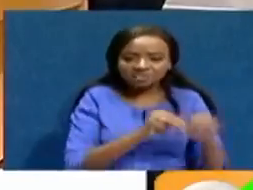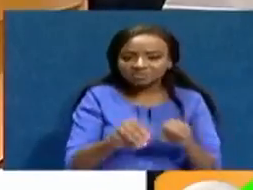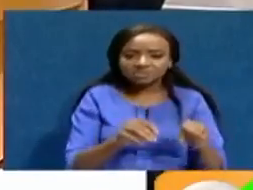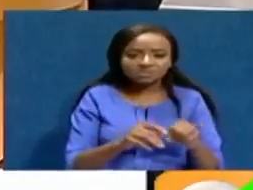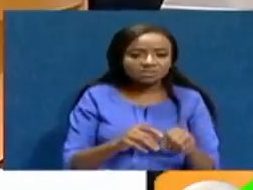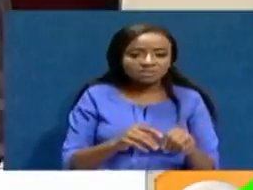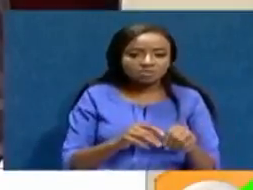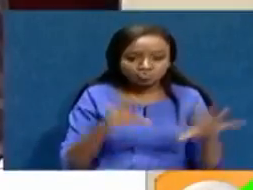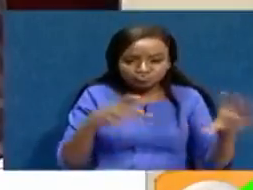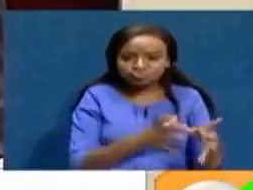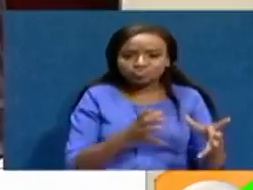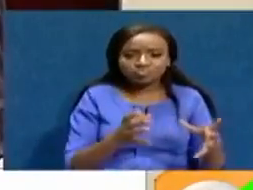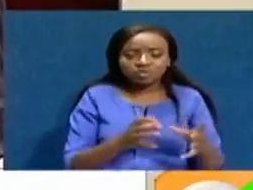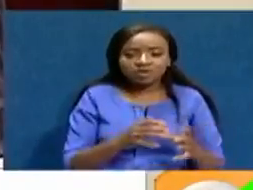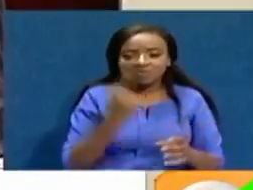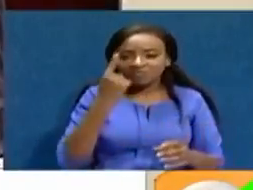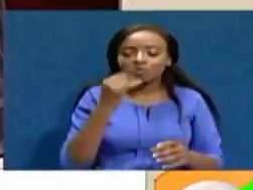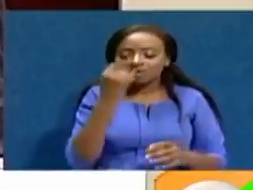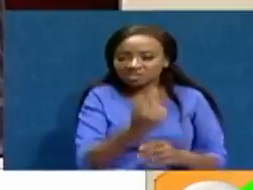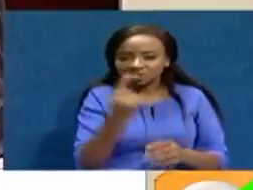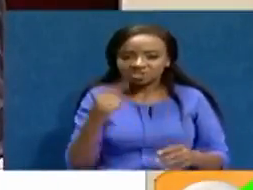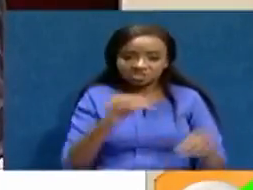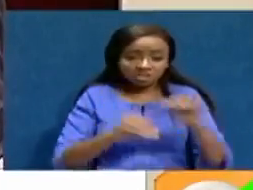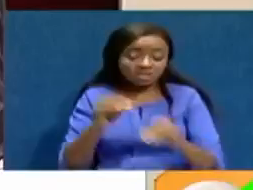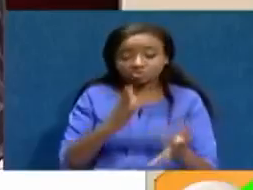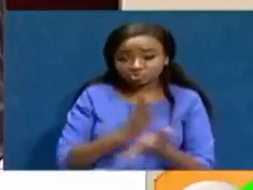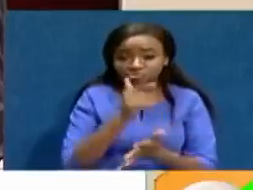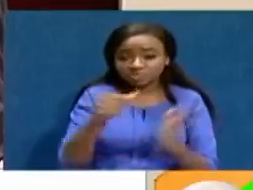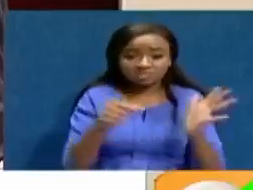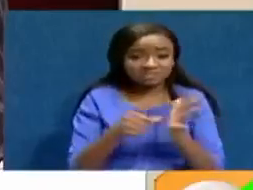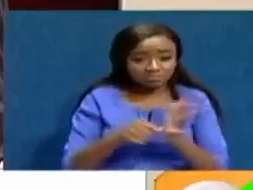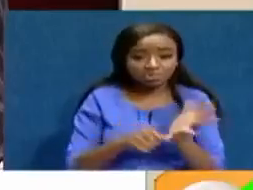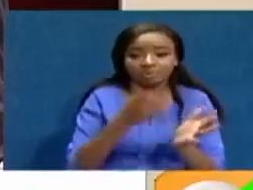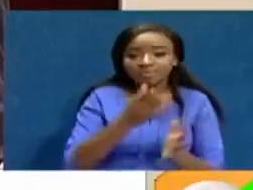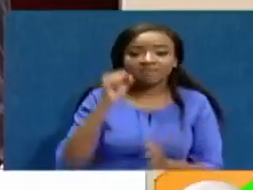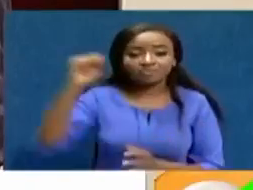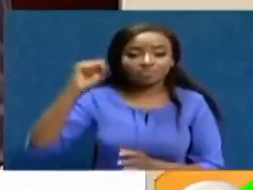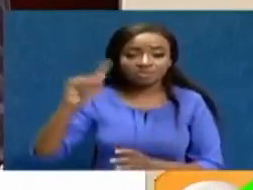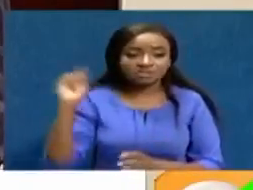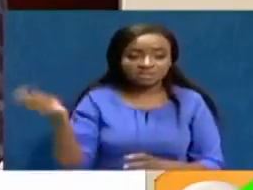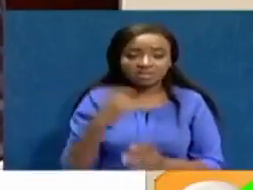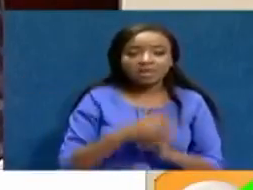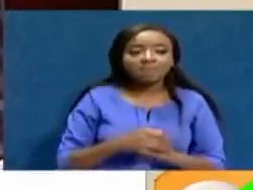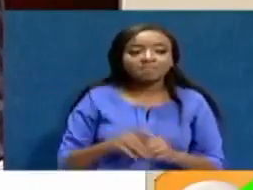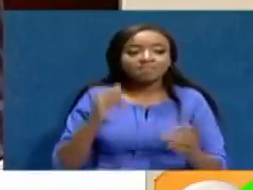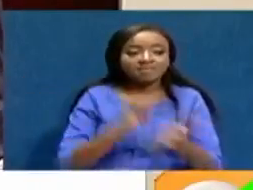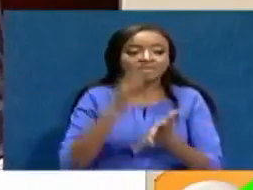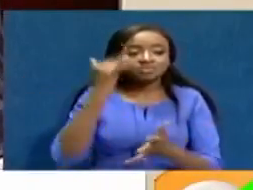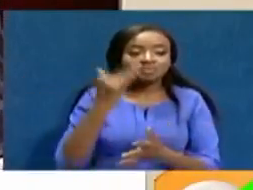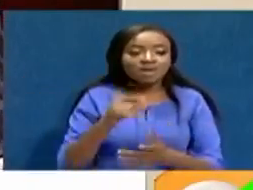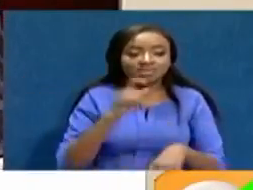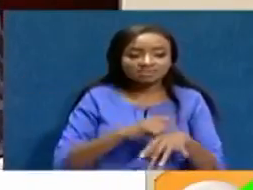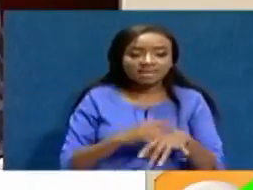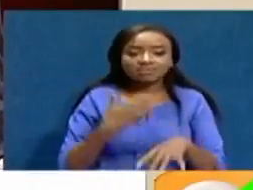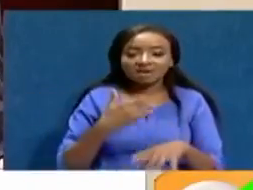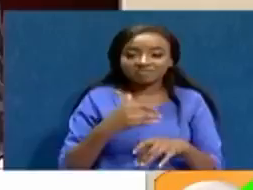that is a very serious indictment to our politics. And part of the reason why consolidation of election or electoral